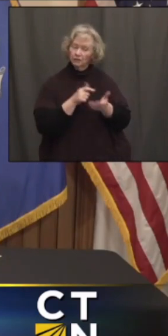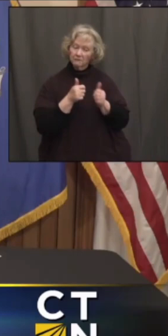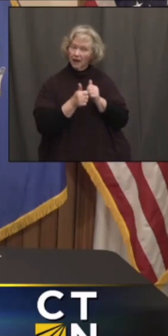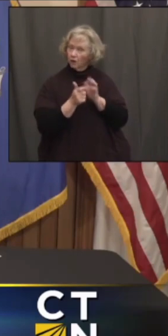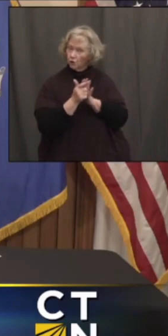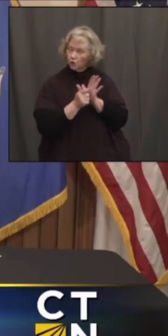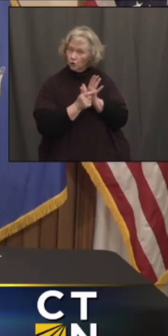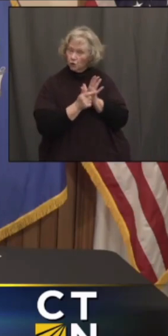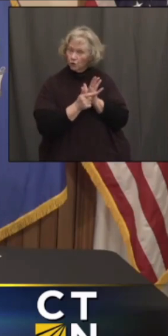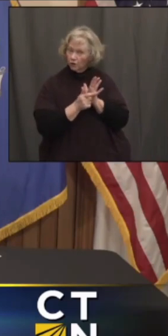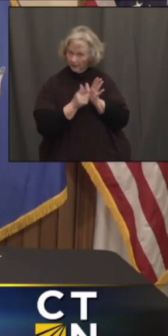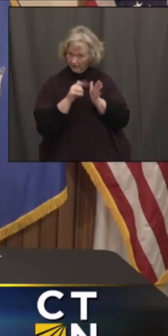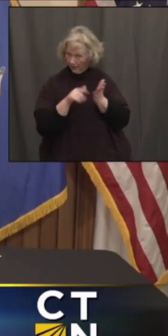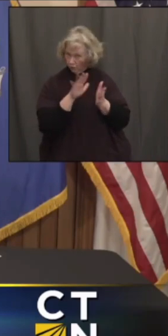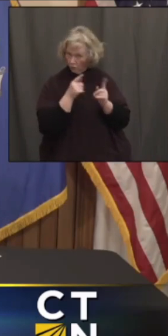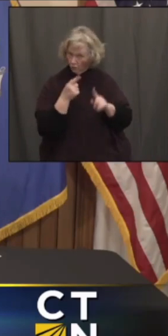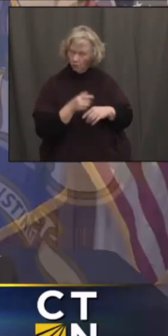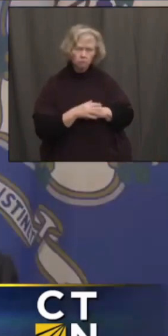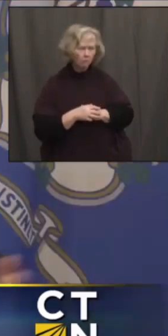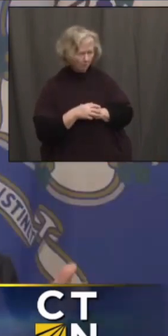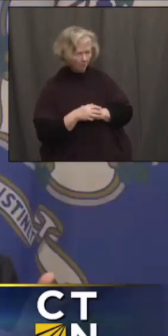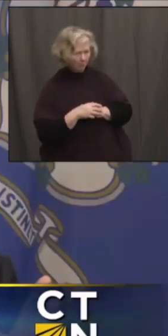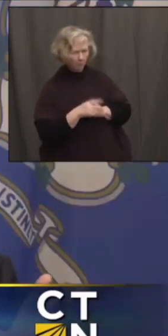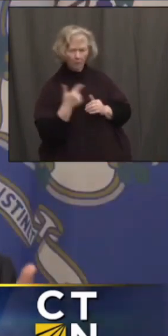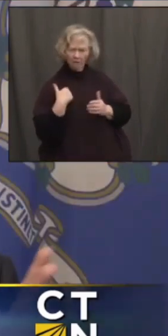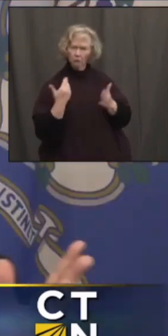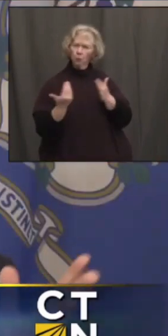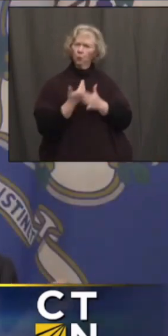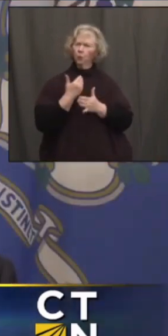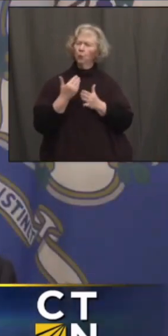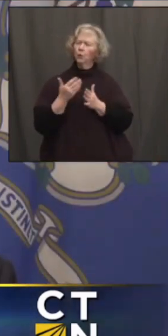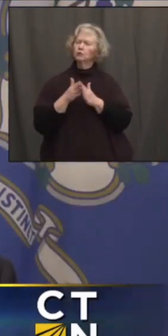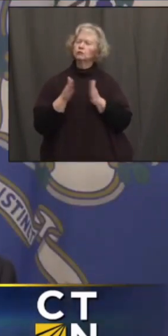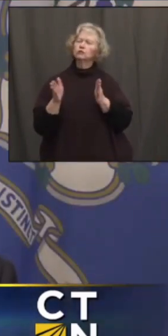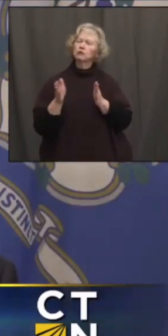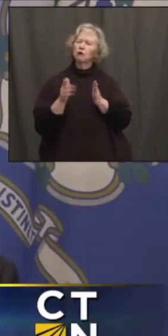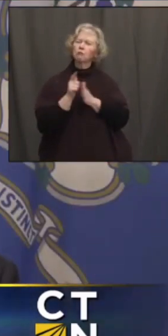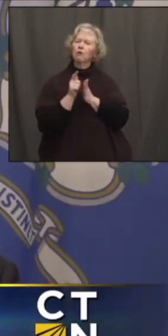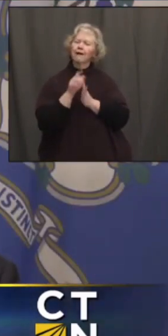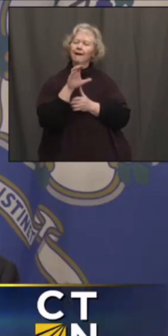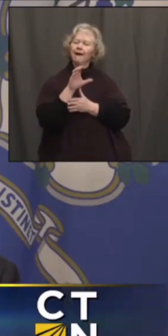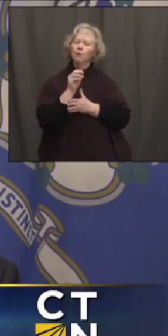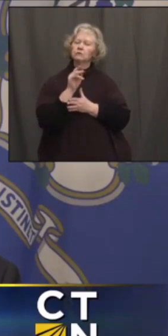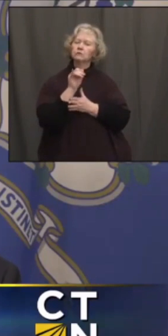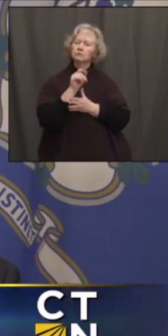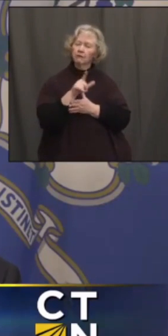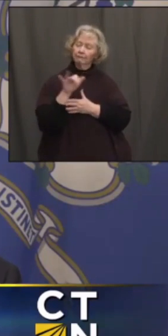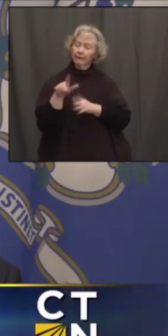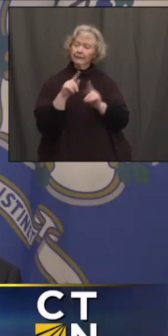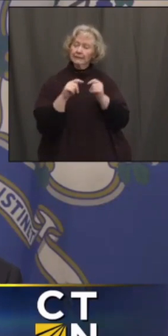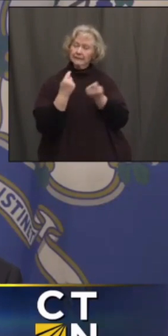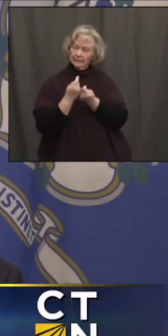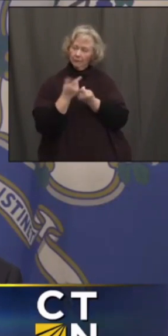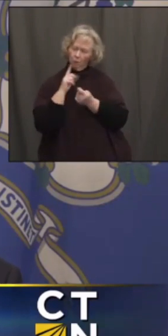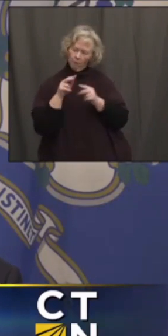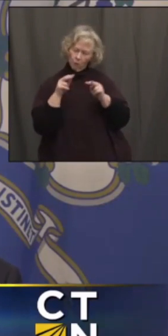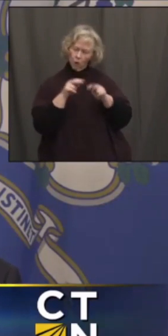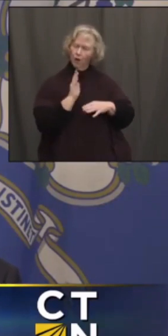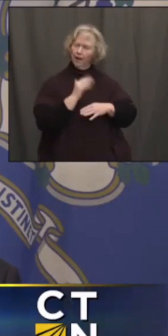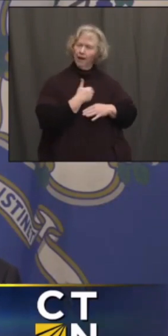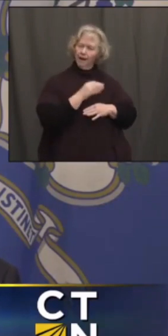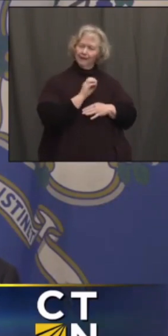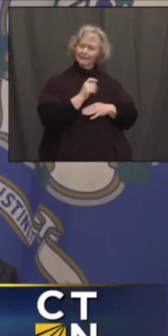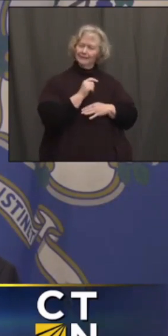action? Yeah, we have a new general counsel. That team will probably be looking through all the executive orders, working with the